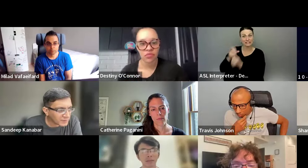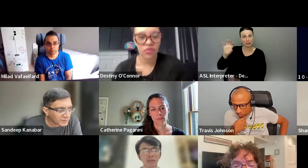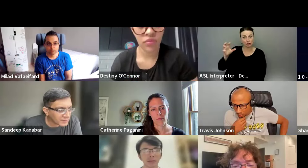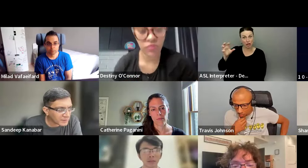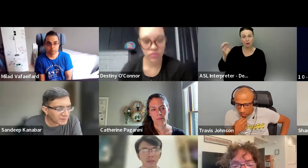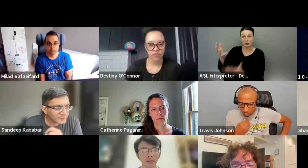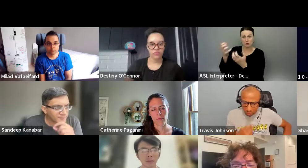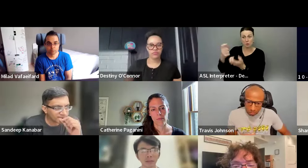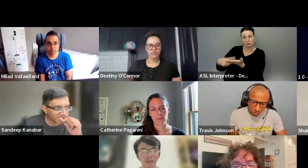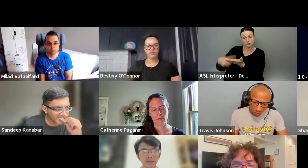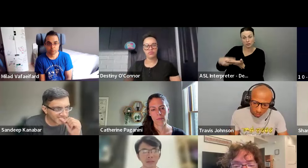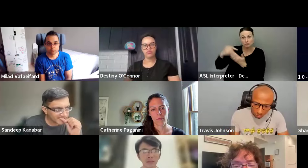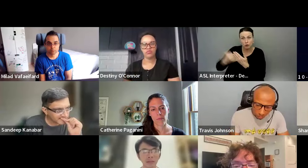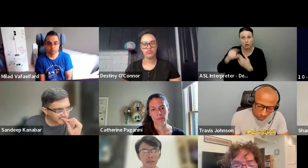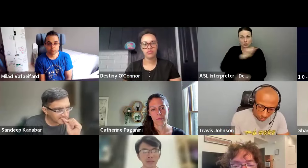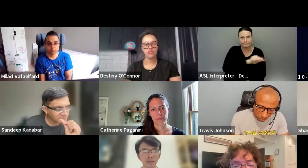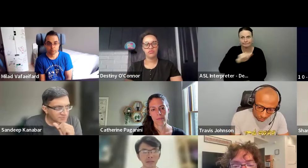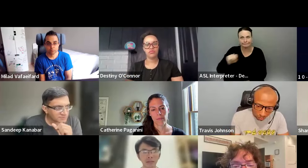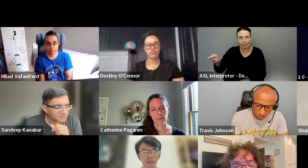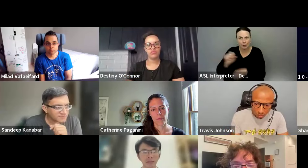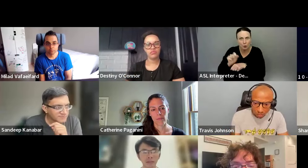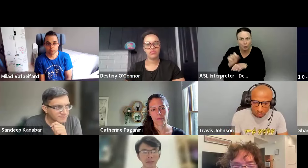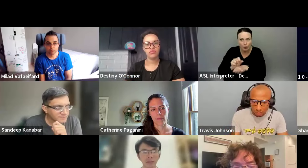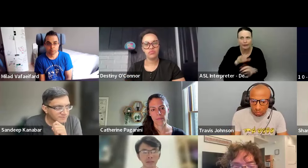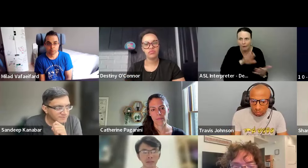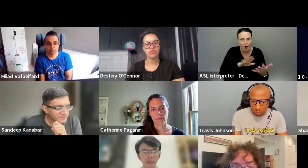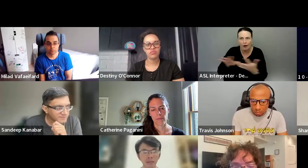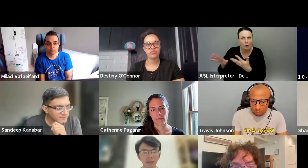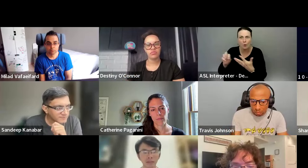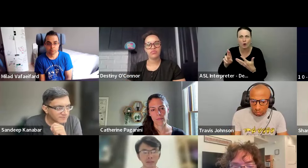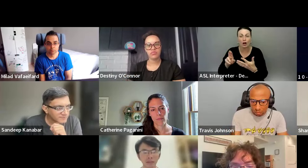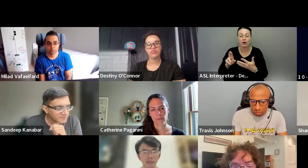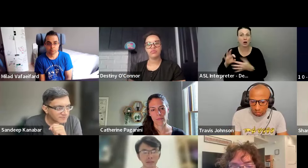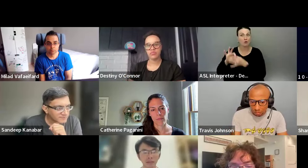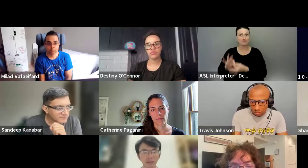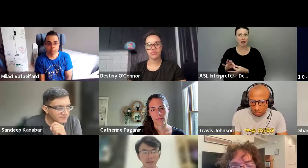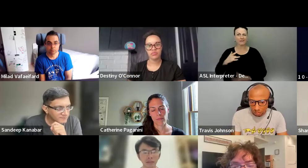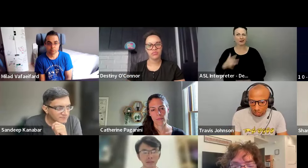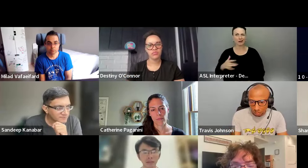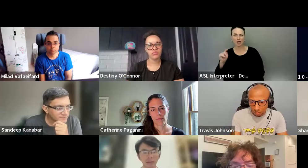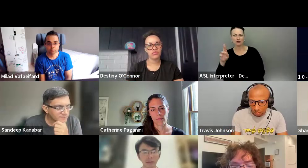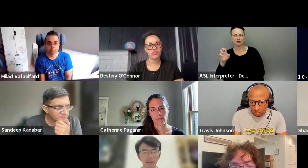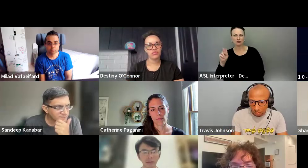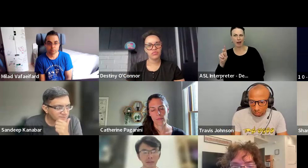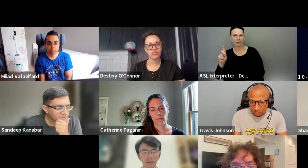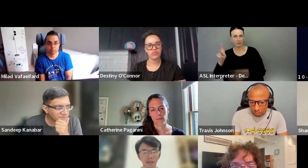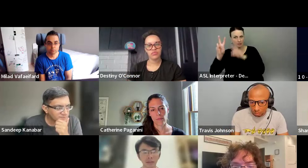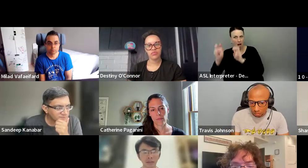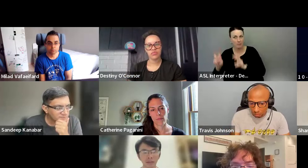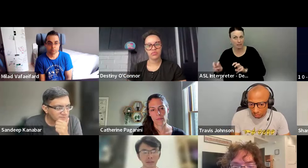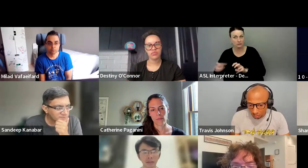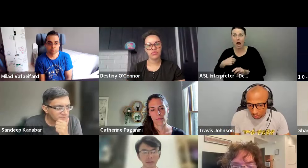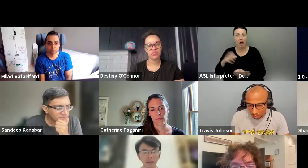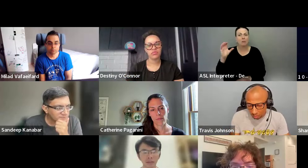talk about the projects you're working on or, um, even relevant trending topics, I'm keeping a lookout for media